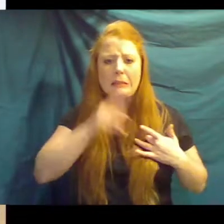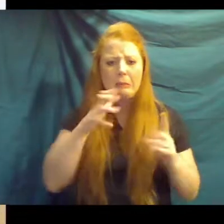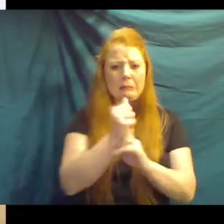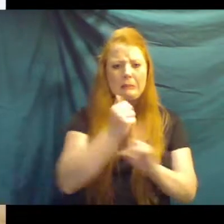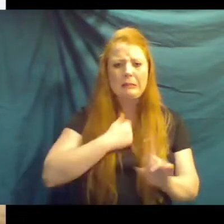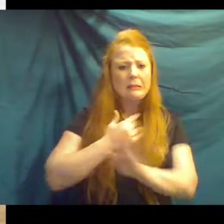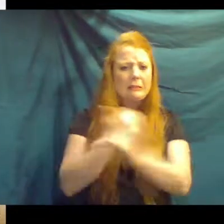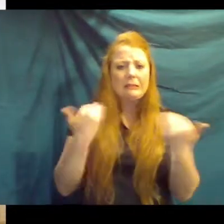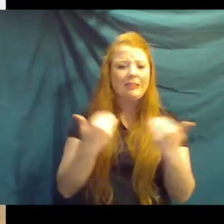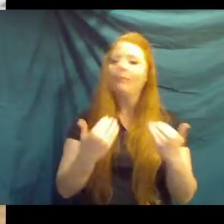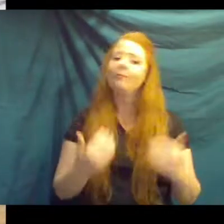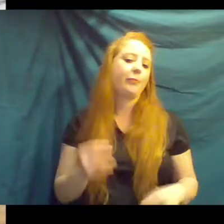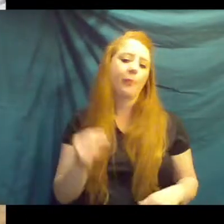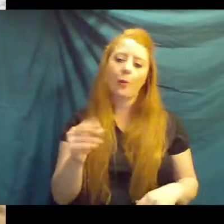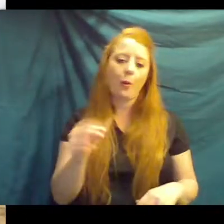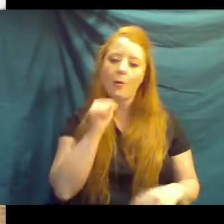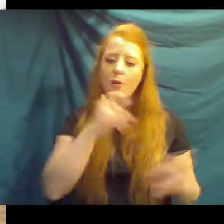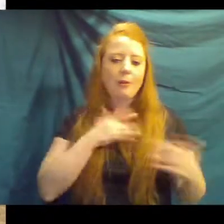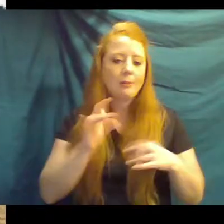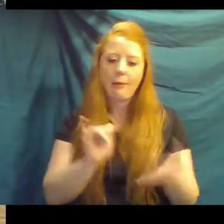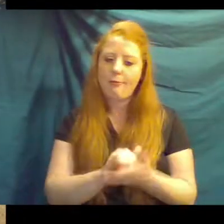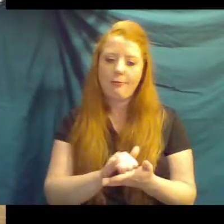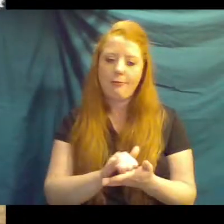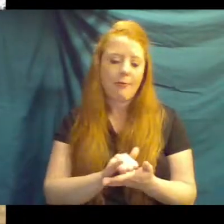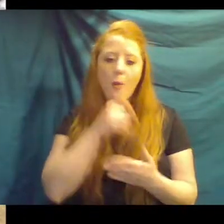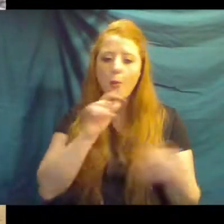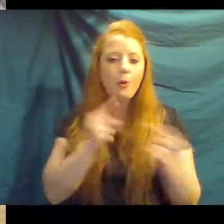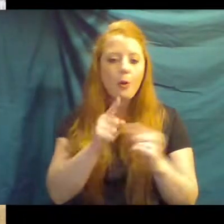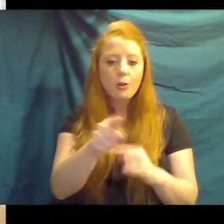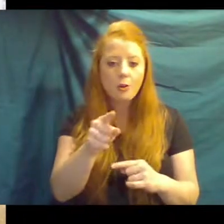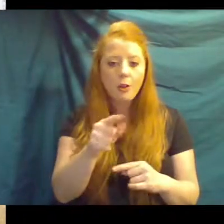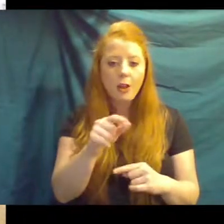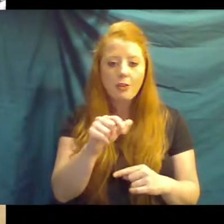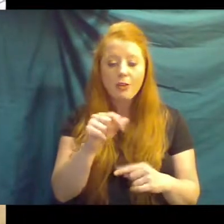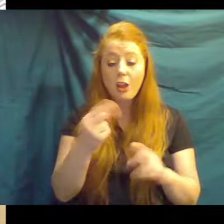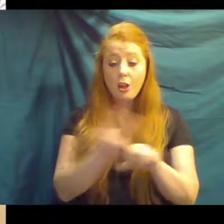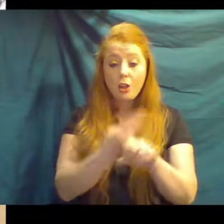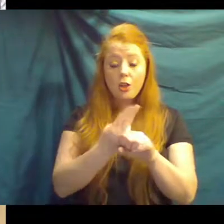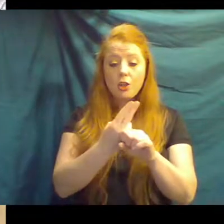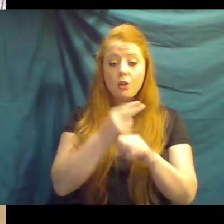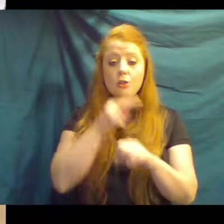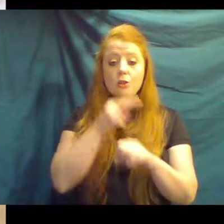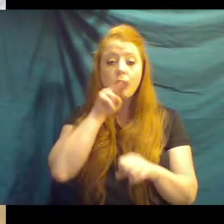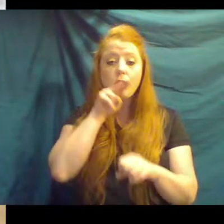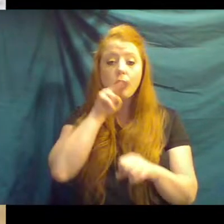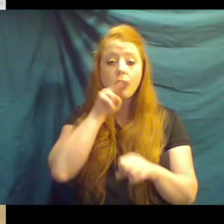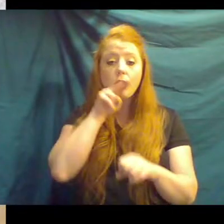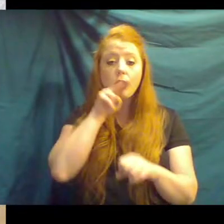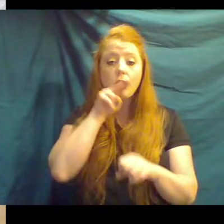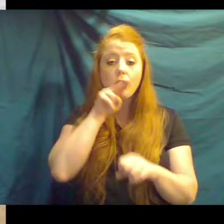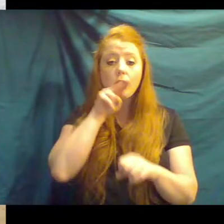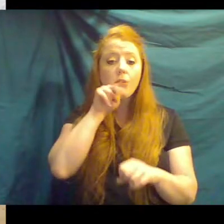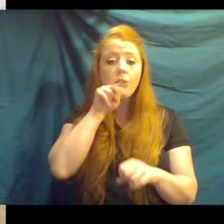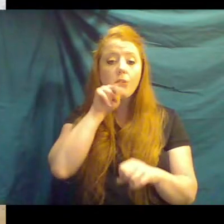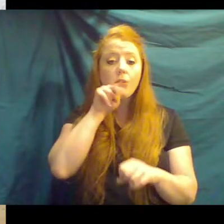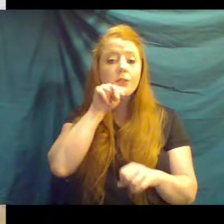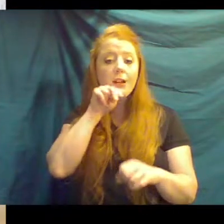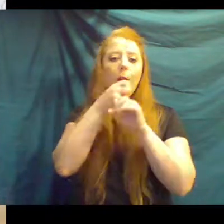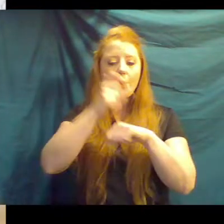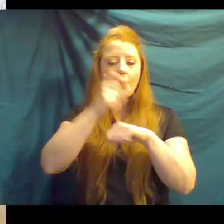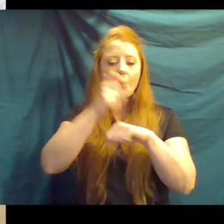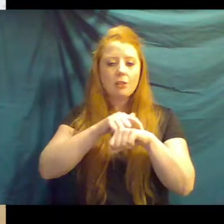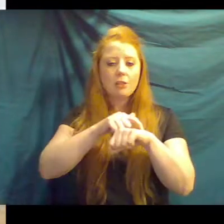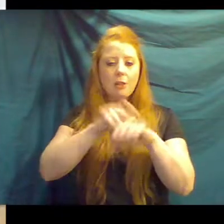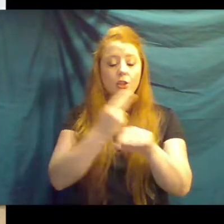actually biting you or hurting you. They'll use their tongue to get the most of their food, but they can use the top of their mouth, we call it a